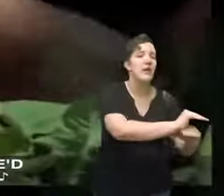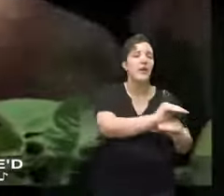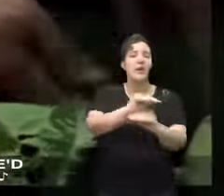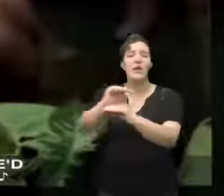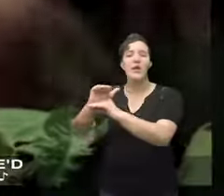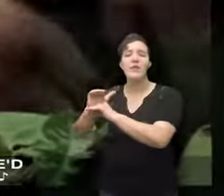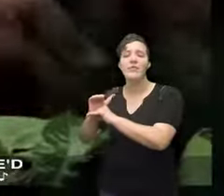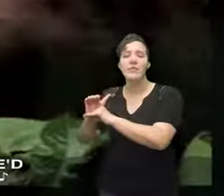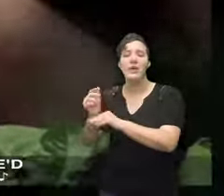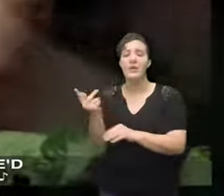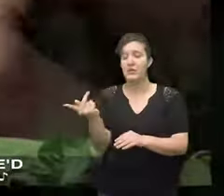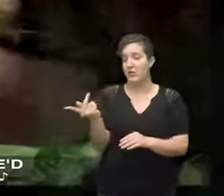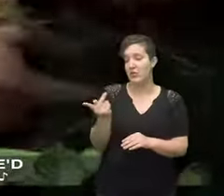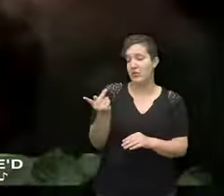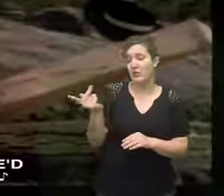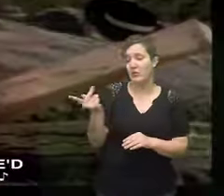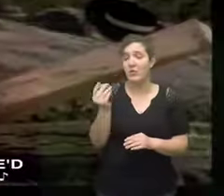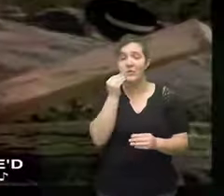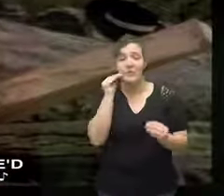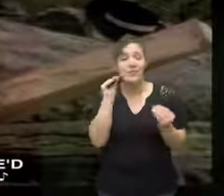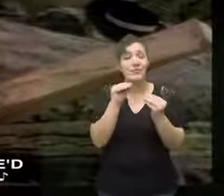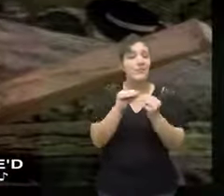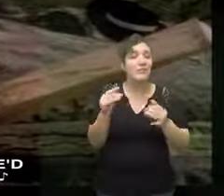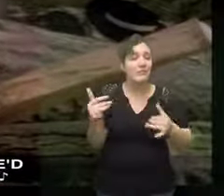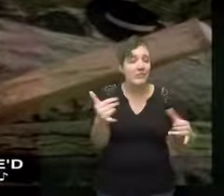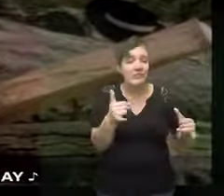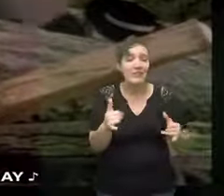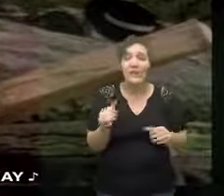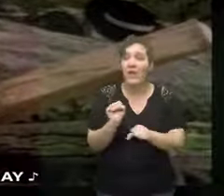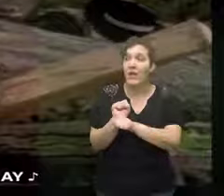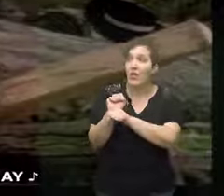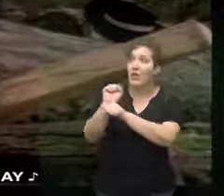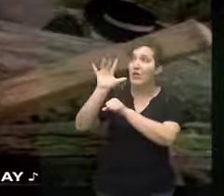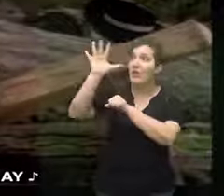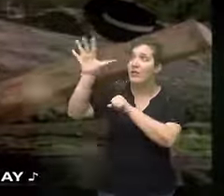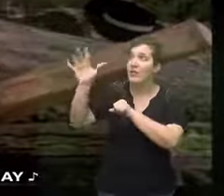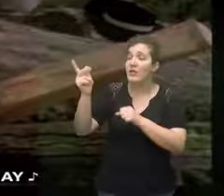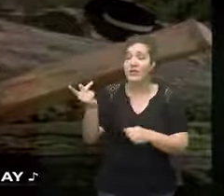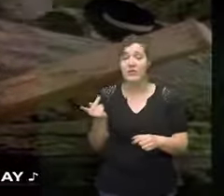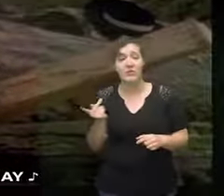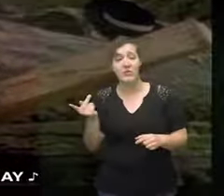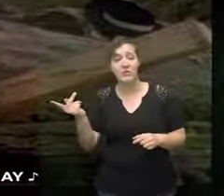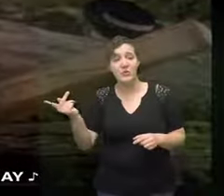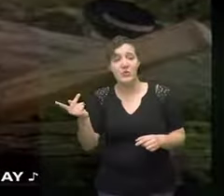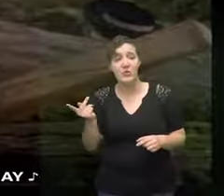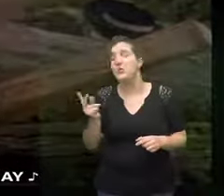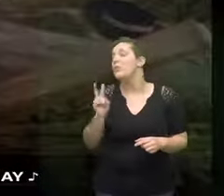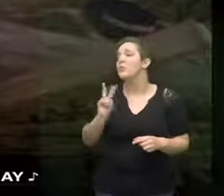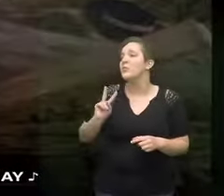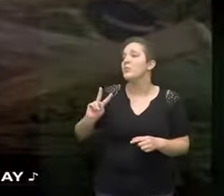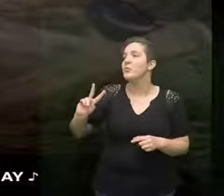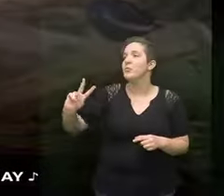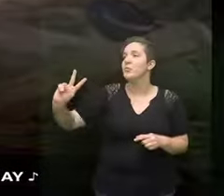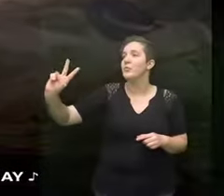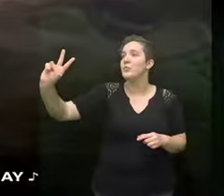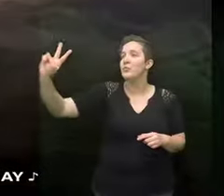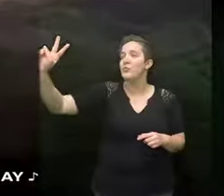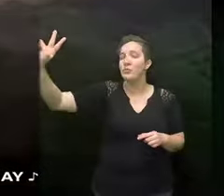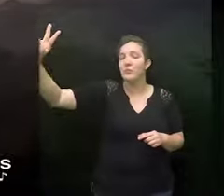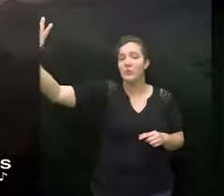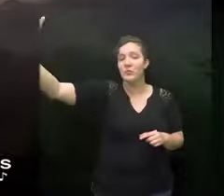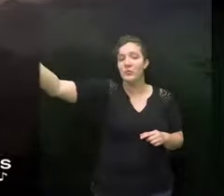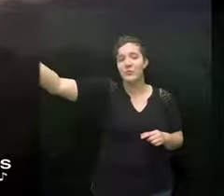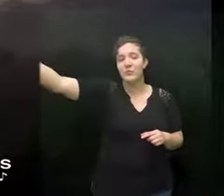every night we'd kiss and play if with me you'd fondly stray